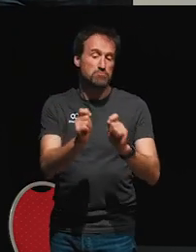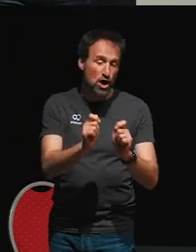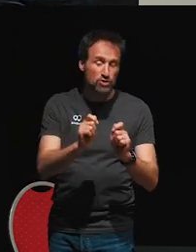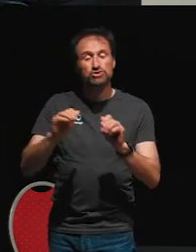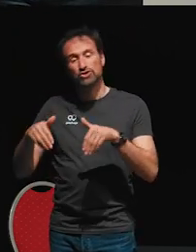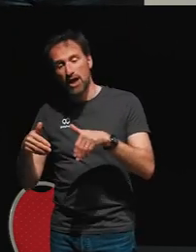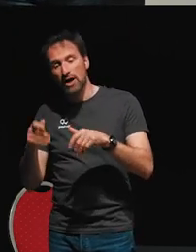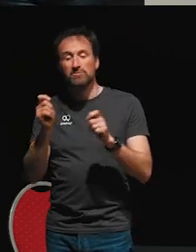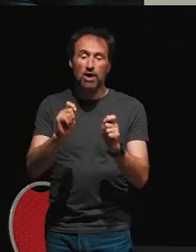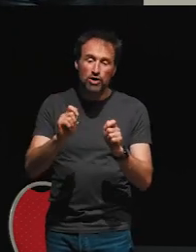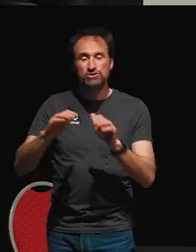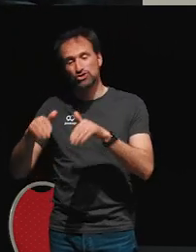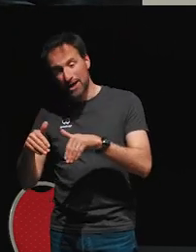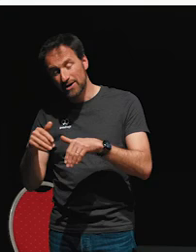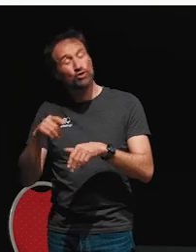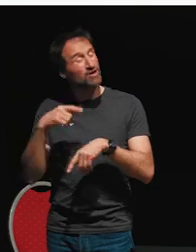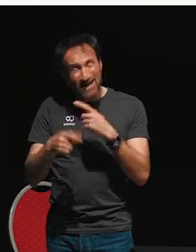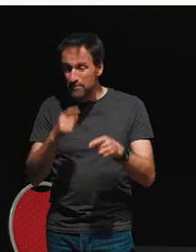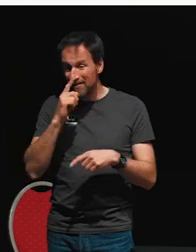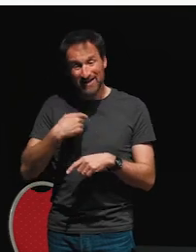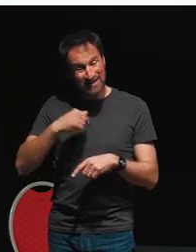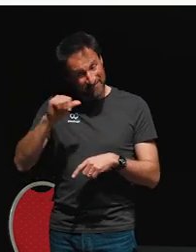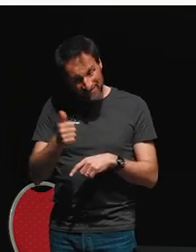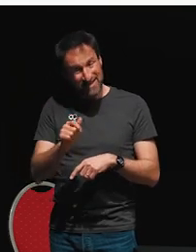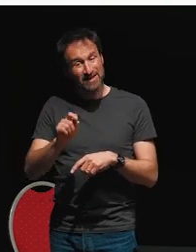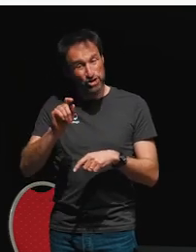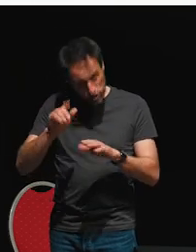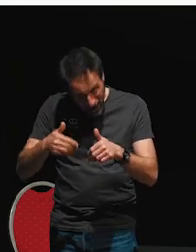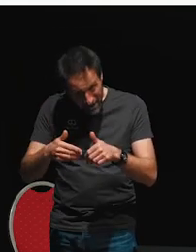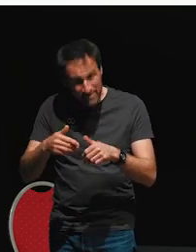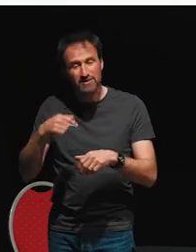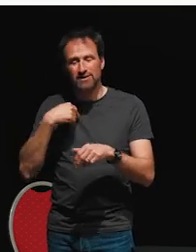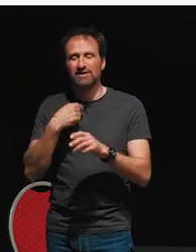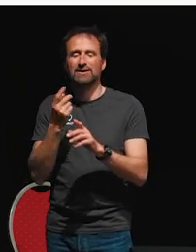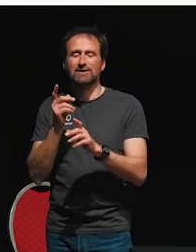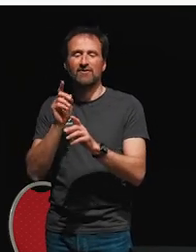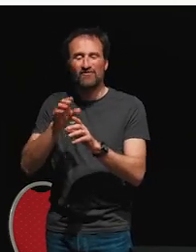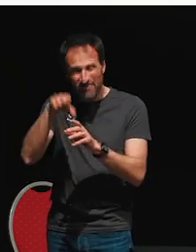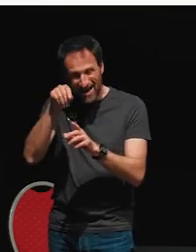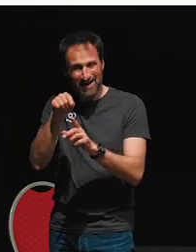start, and also make sure that whenever I start again, I'm at the last place I left off.